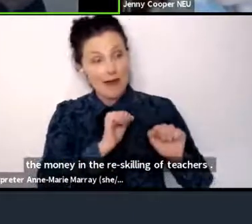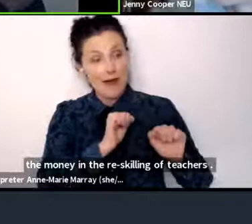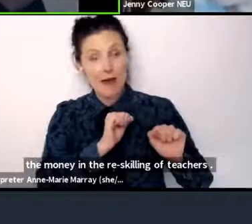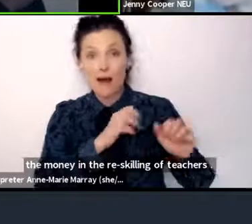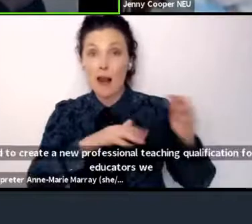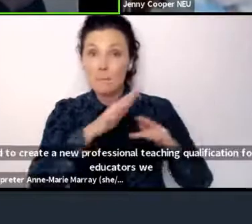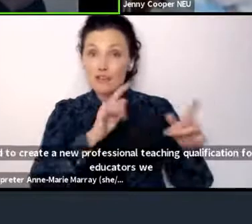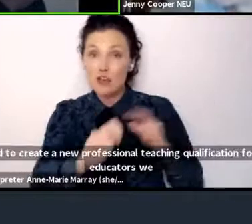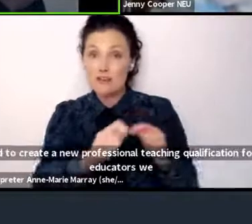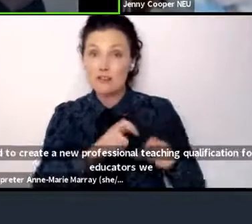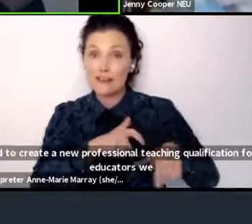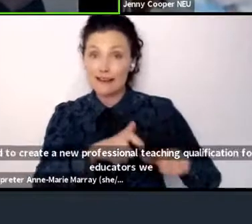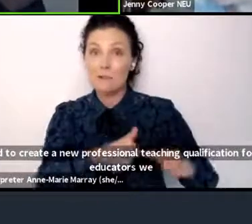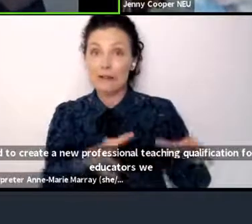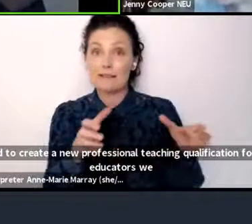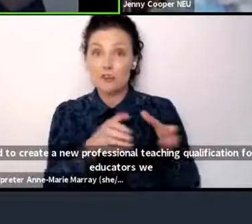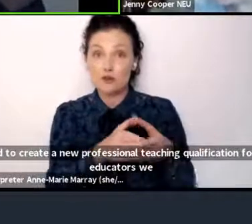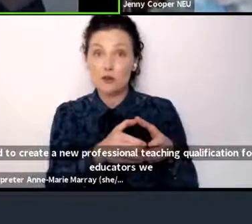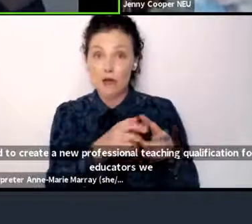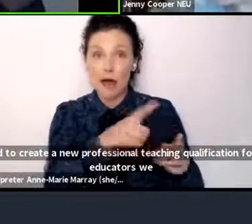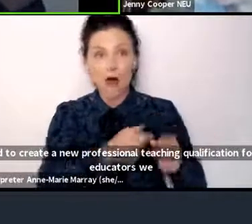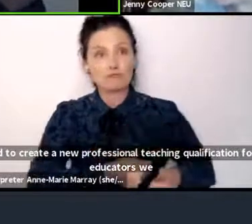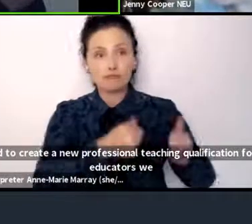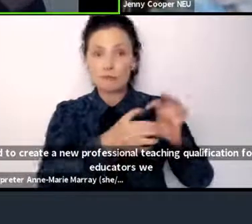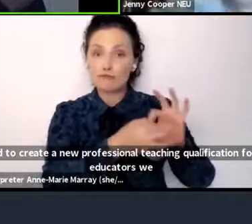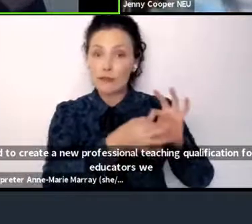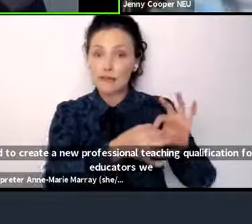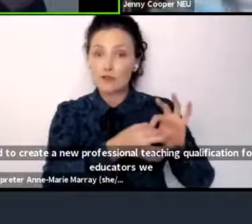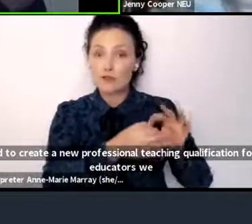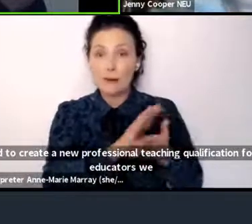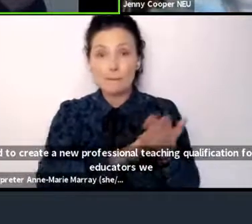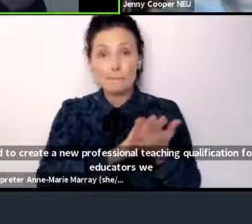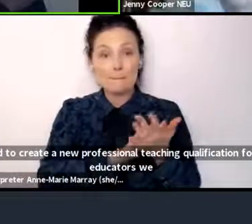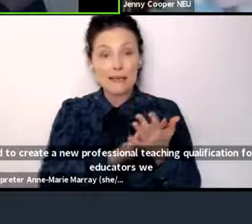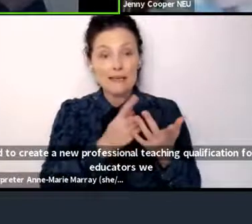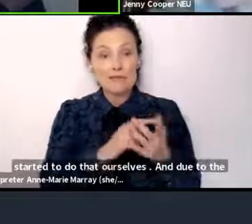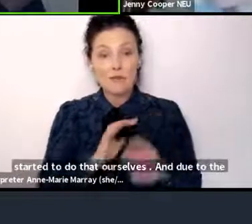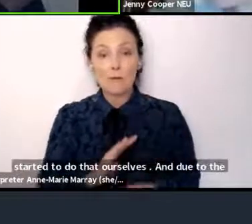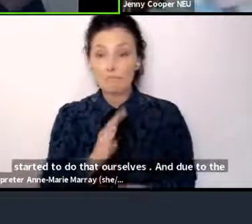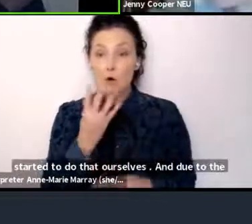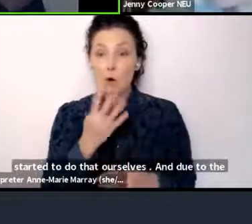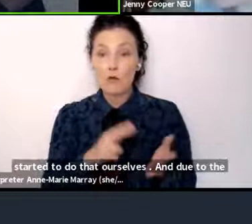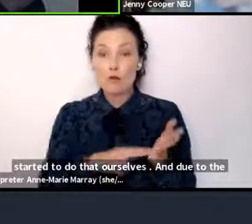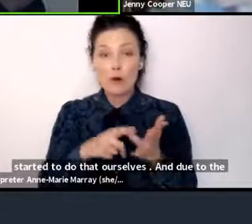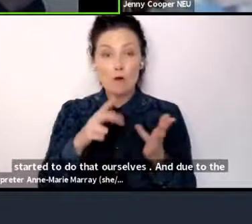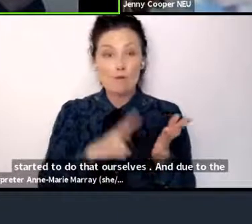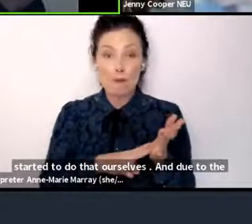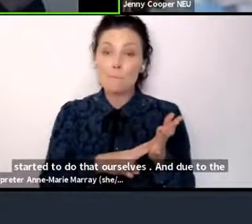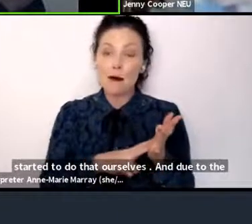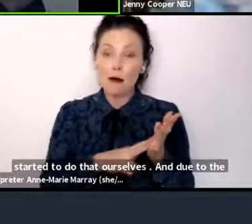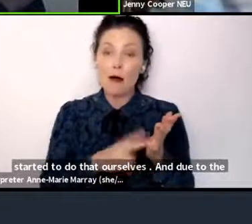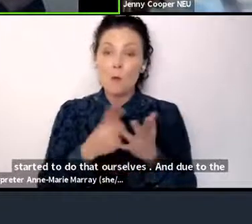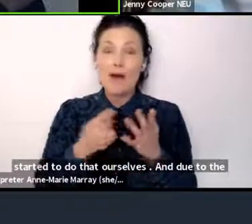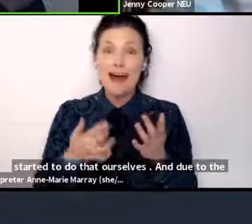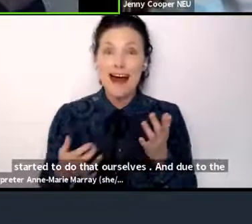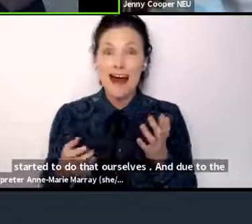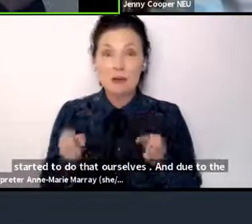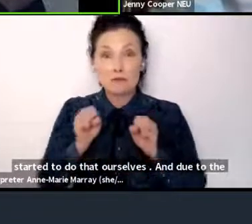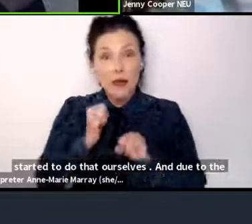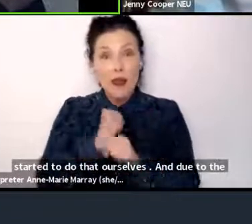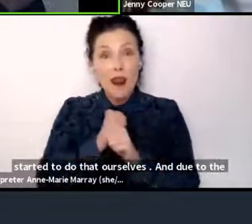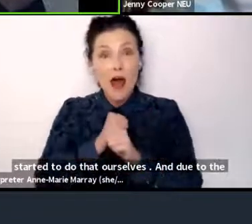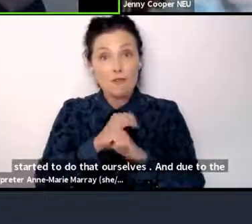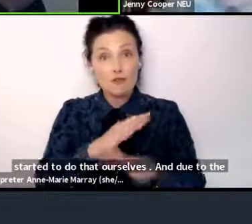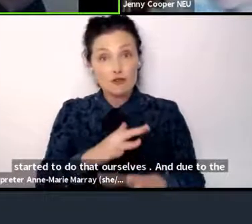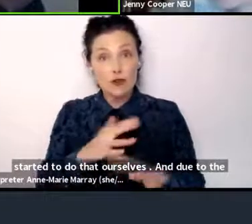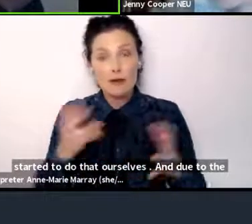we're actually on the 4th of November running a live stream of Teach the Teacher. In the